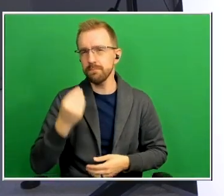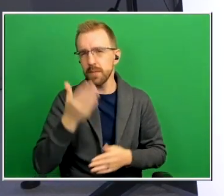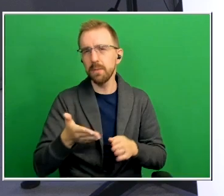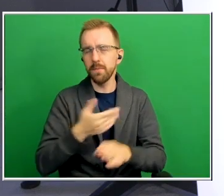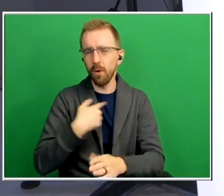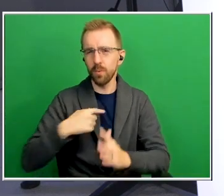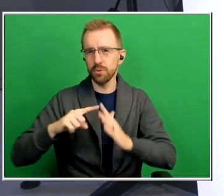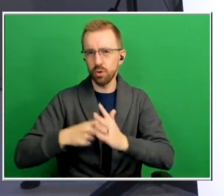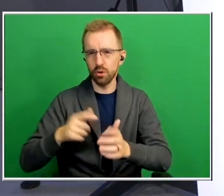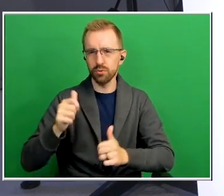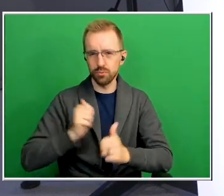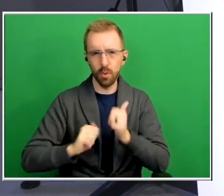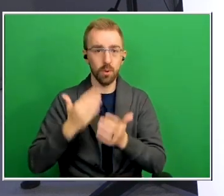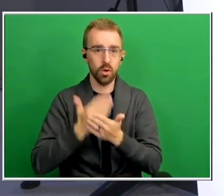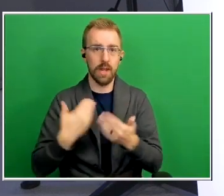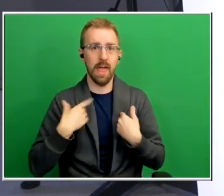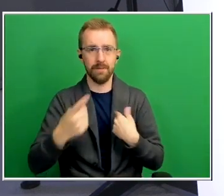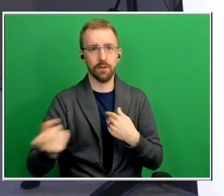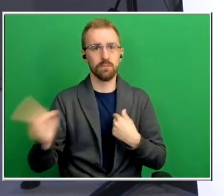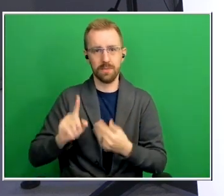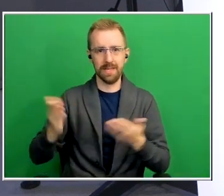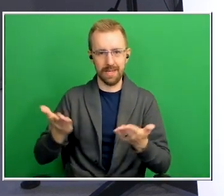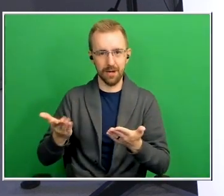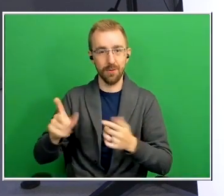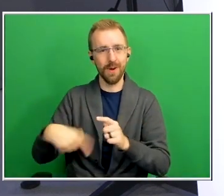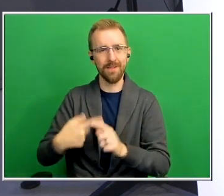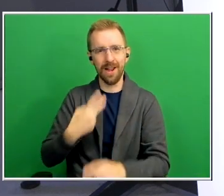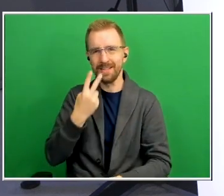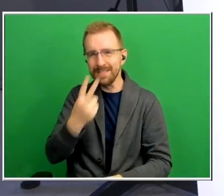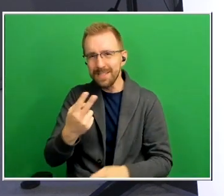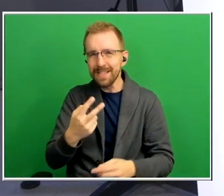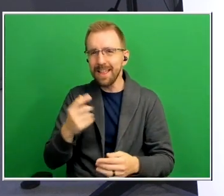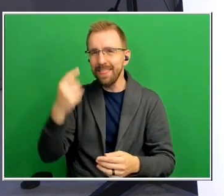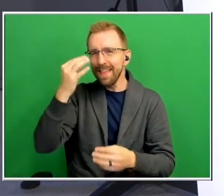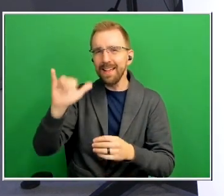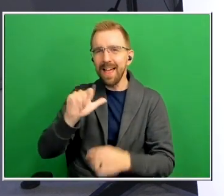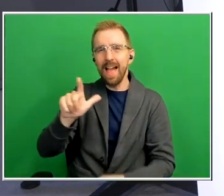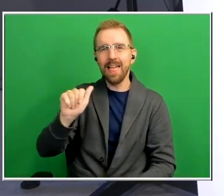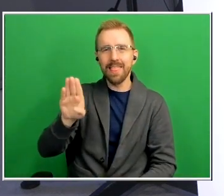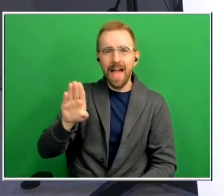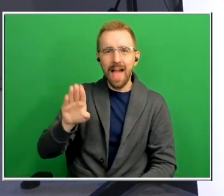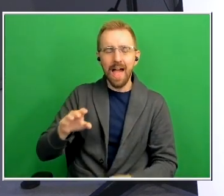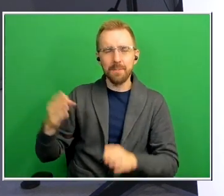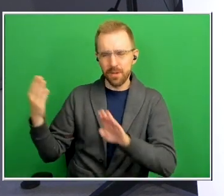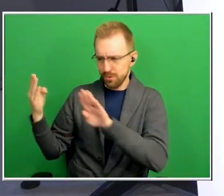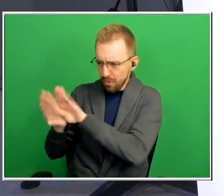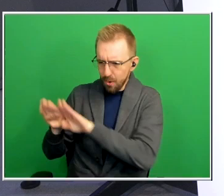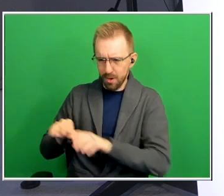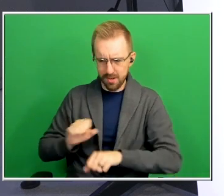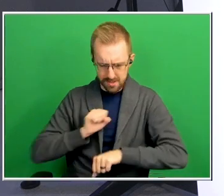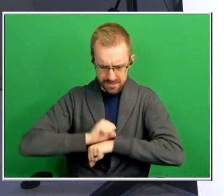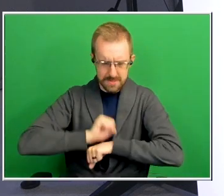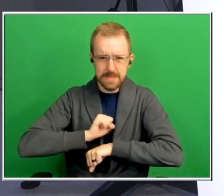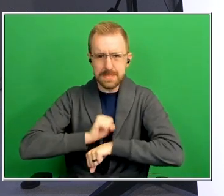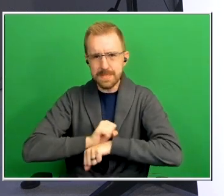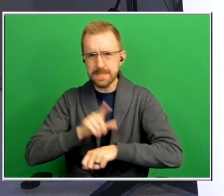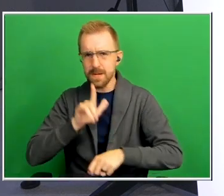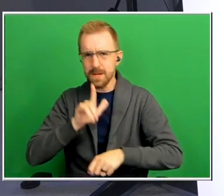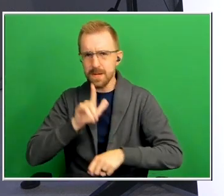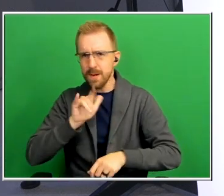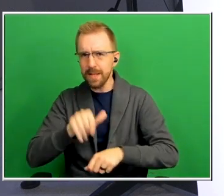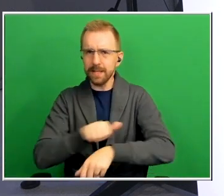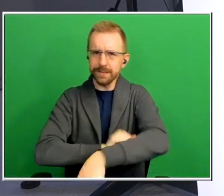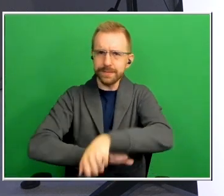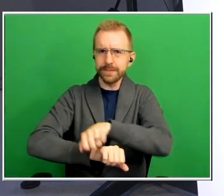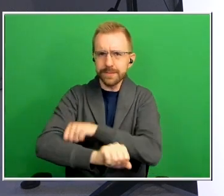studio because every time we see i always think of you kind of in this lab working with your doors shut and really getting getting down to it and discovering something really